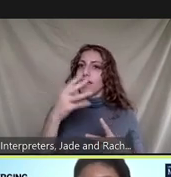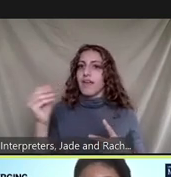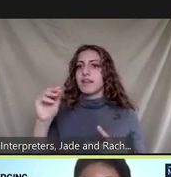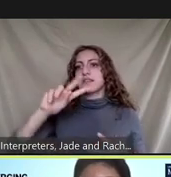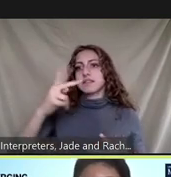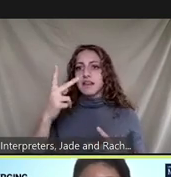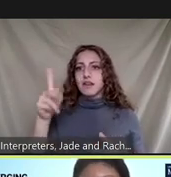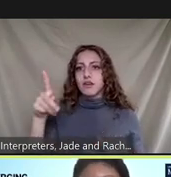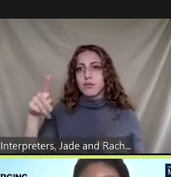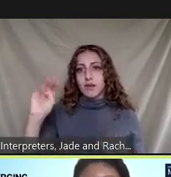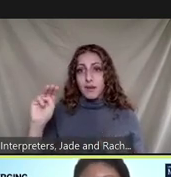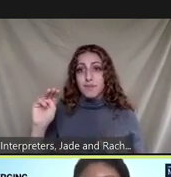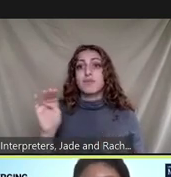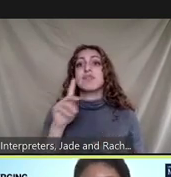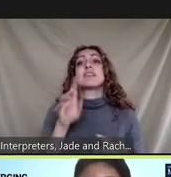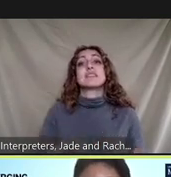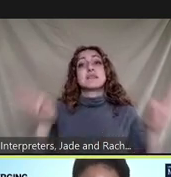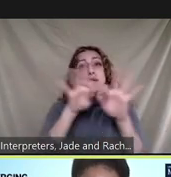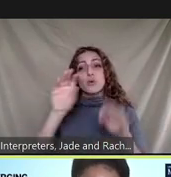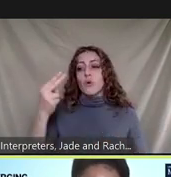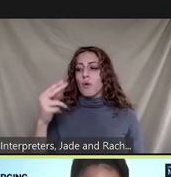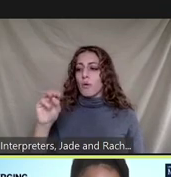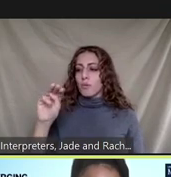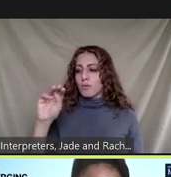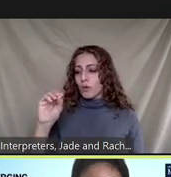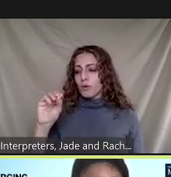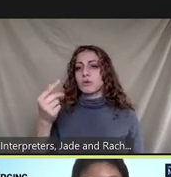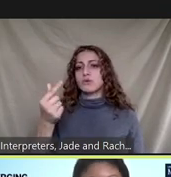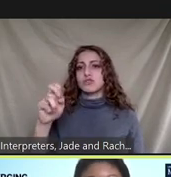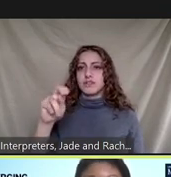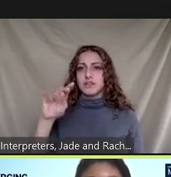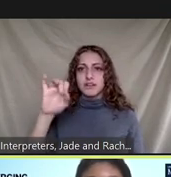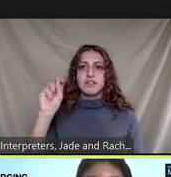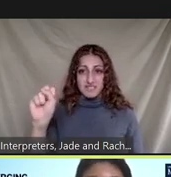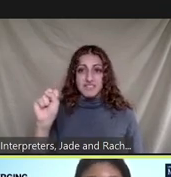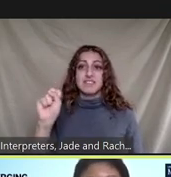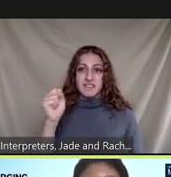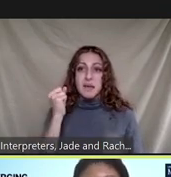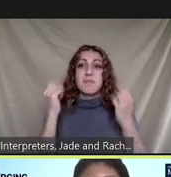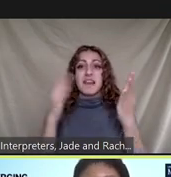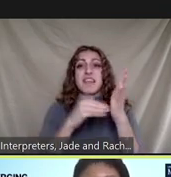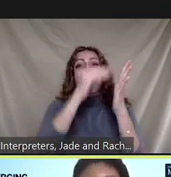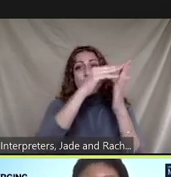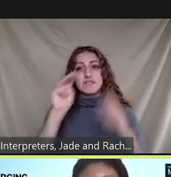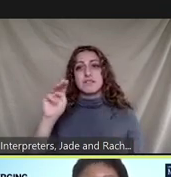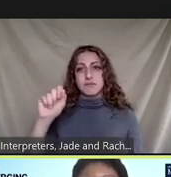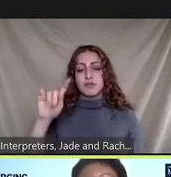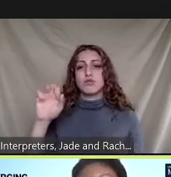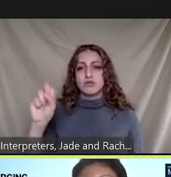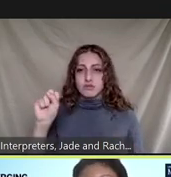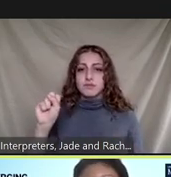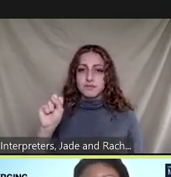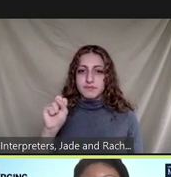homogeneous within several thousand meters areas south coast air quality management district